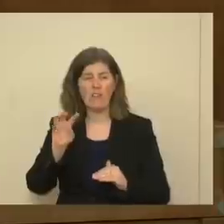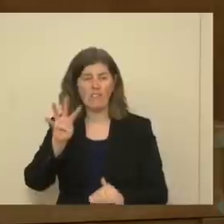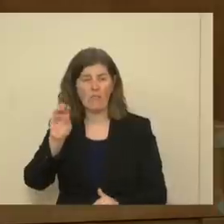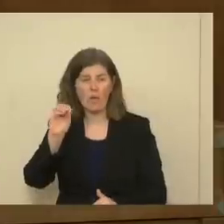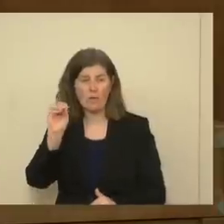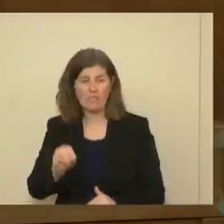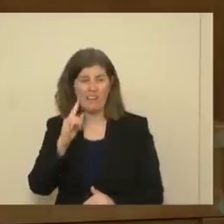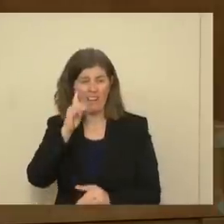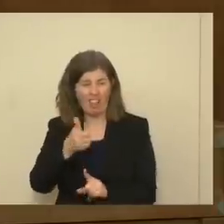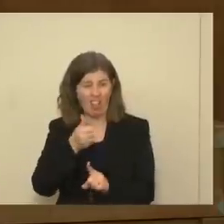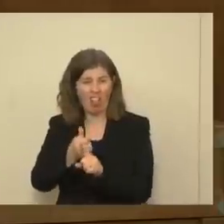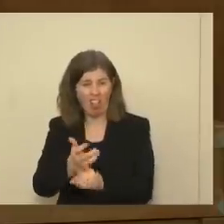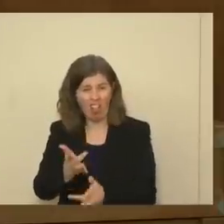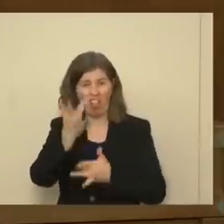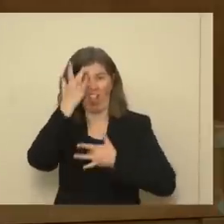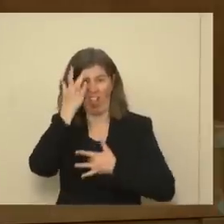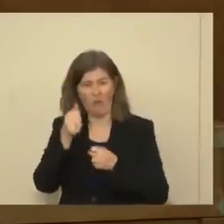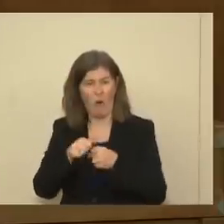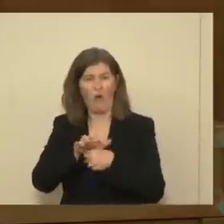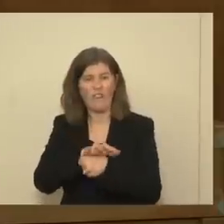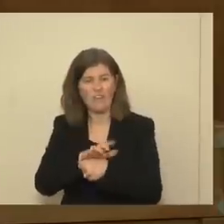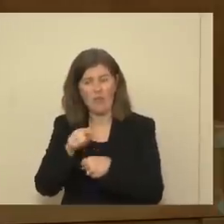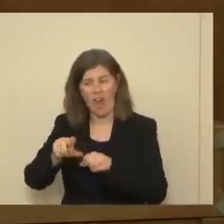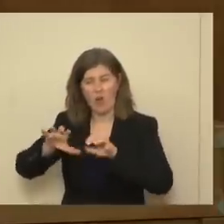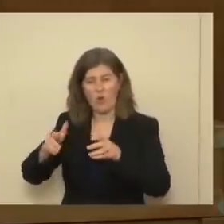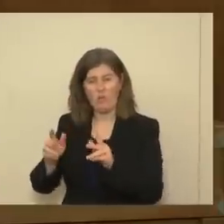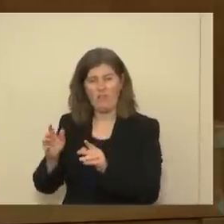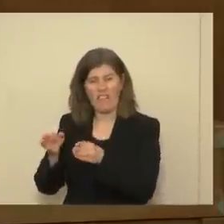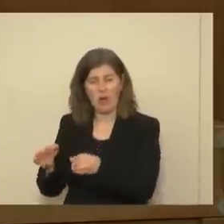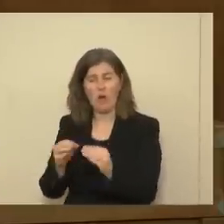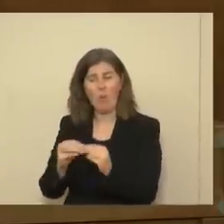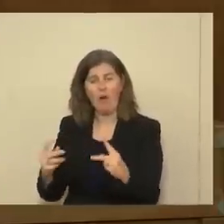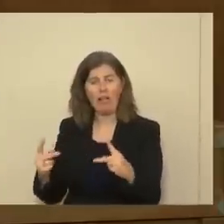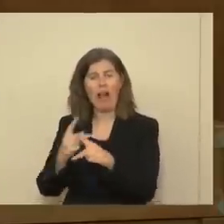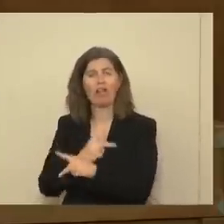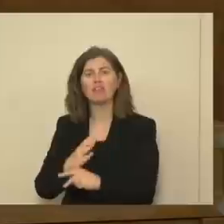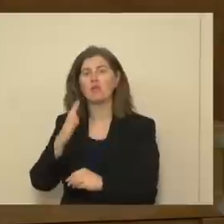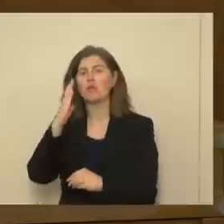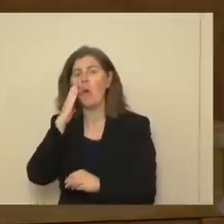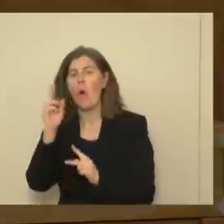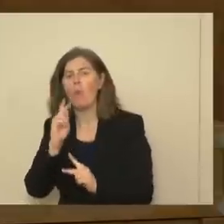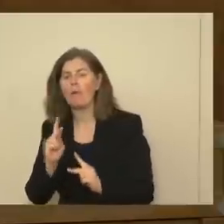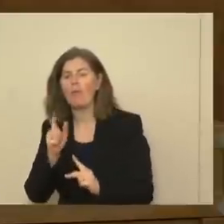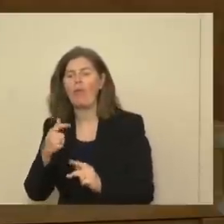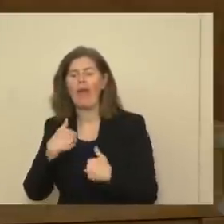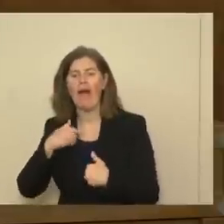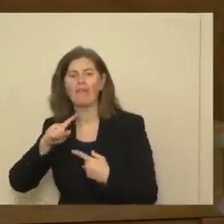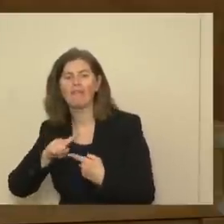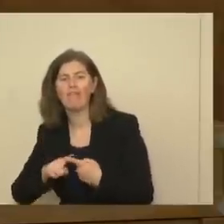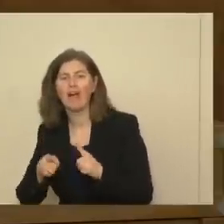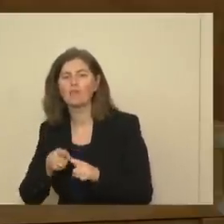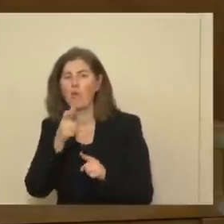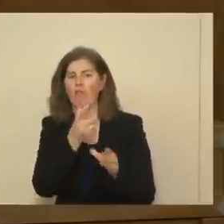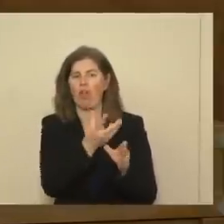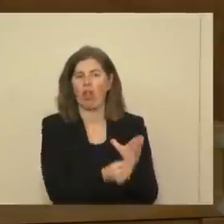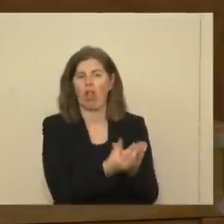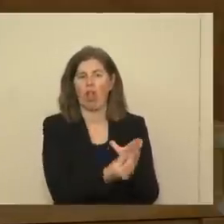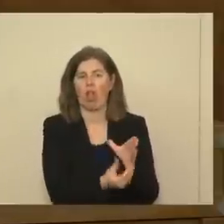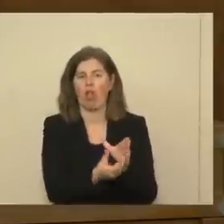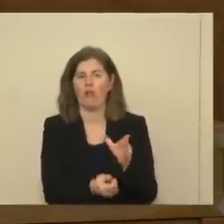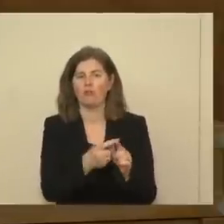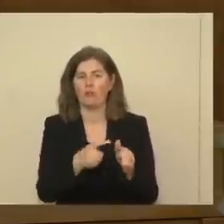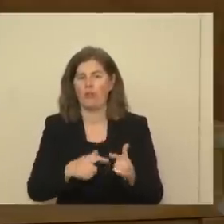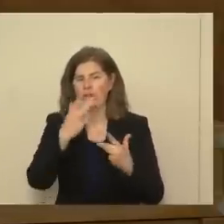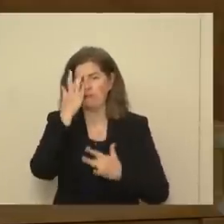COVID. And so this group of individuals is more likely to know people or have had friends who they lost to the